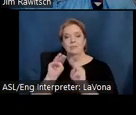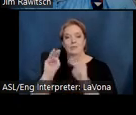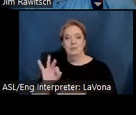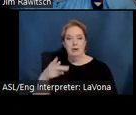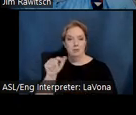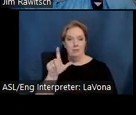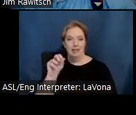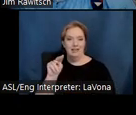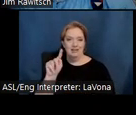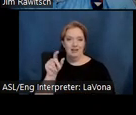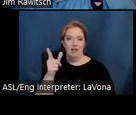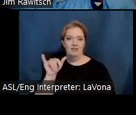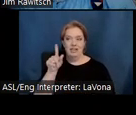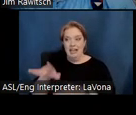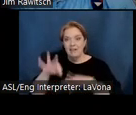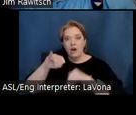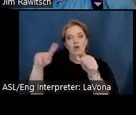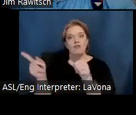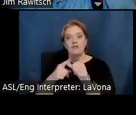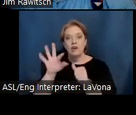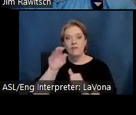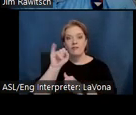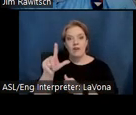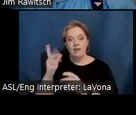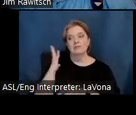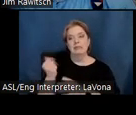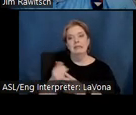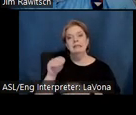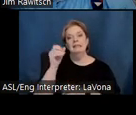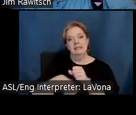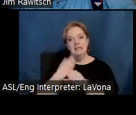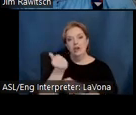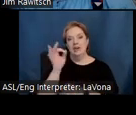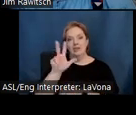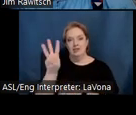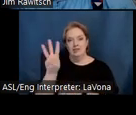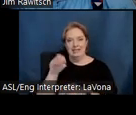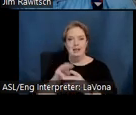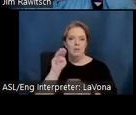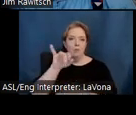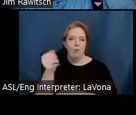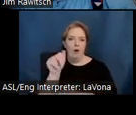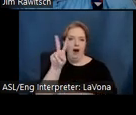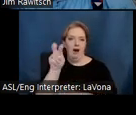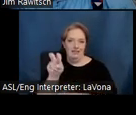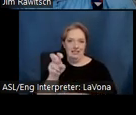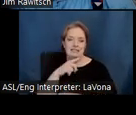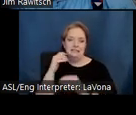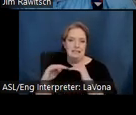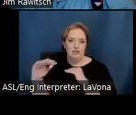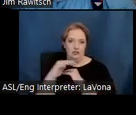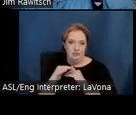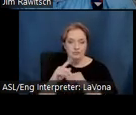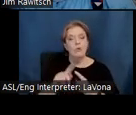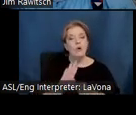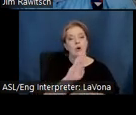fossils in 1936 on a collecting trip to the Mojave Desert. Or take some time to visit the Botanical Gardens, which pride